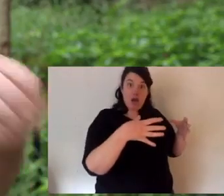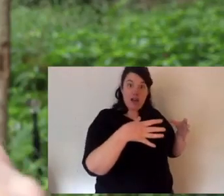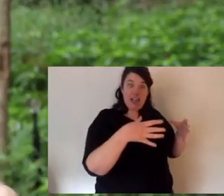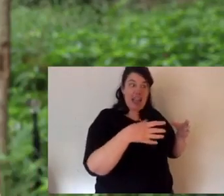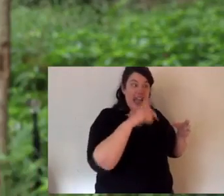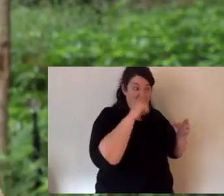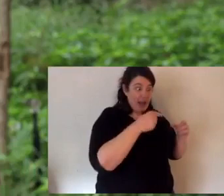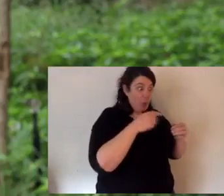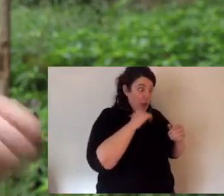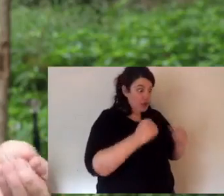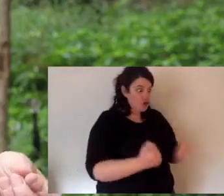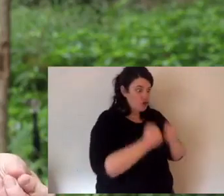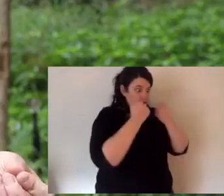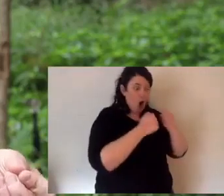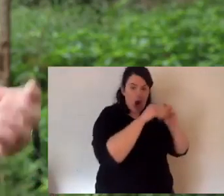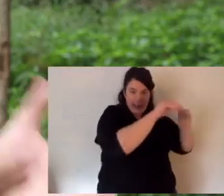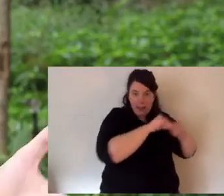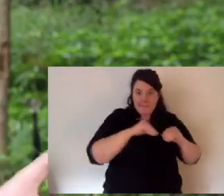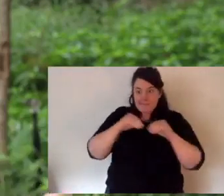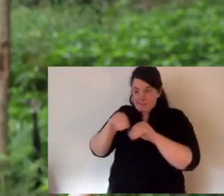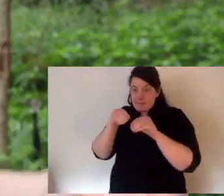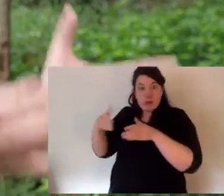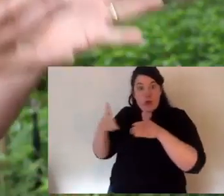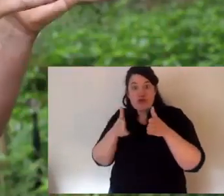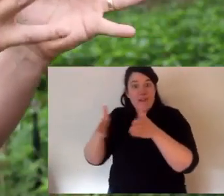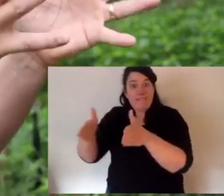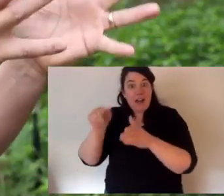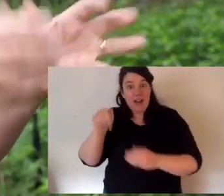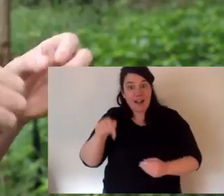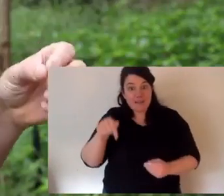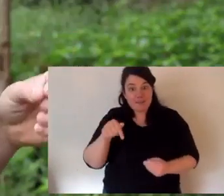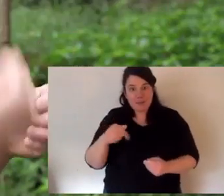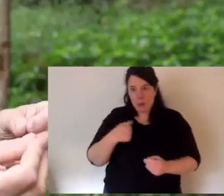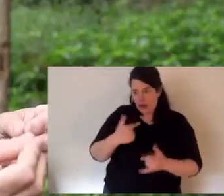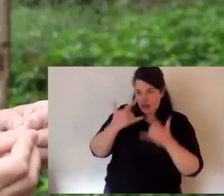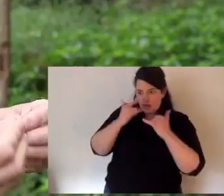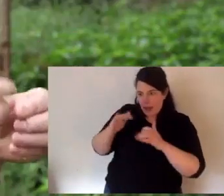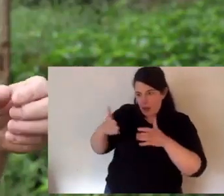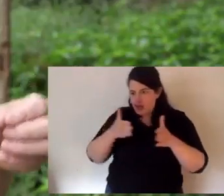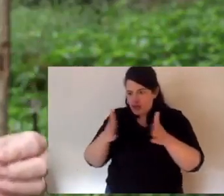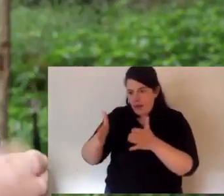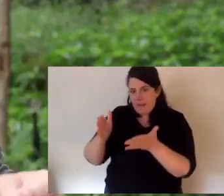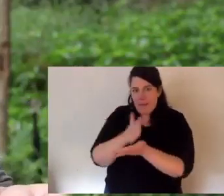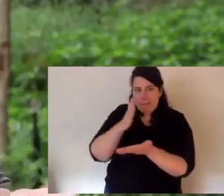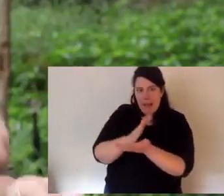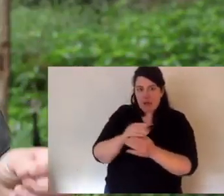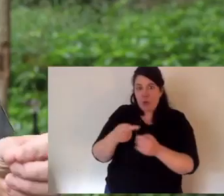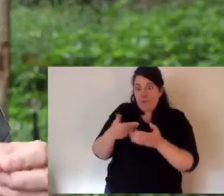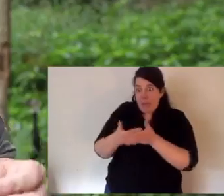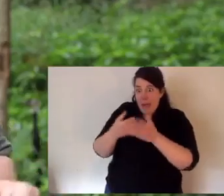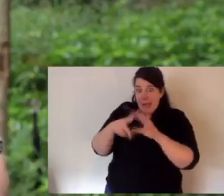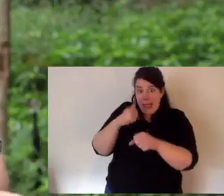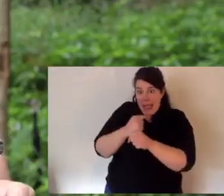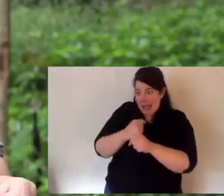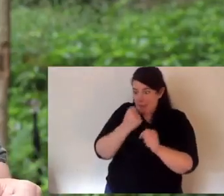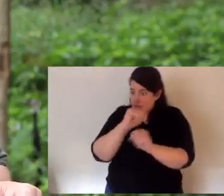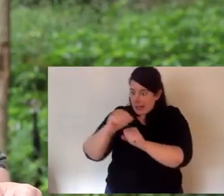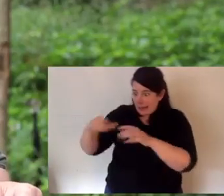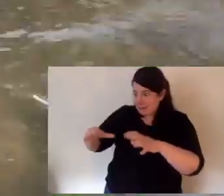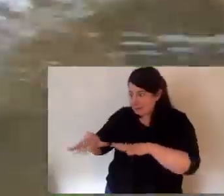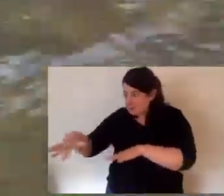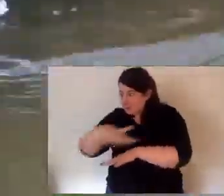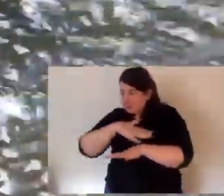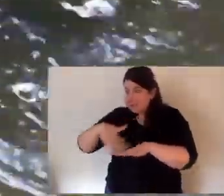produce hundreds of hatchlings every year and we can build up that insurance population. At the same time, we can return hatchlings back to the